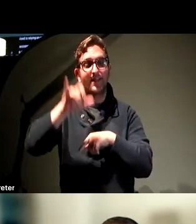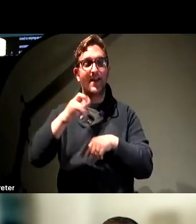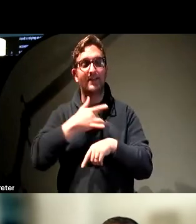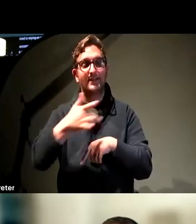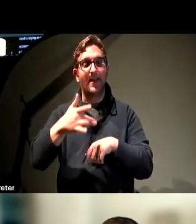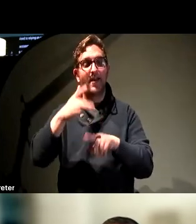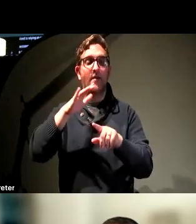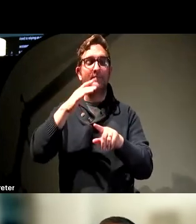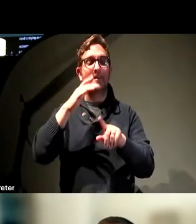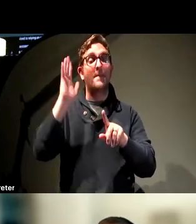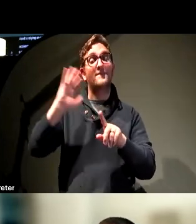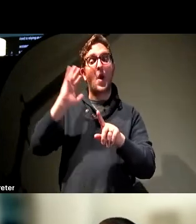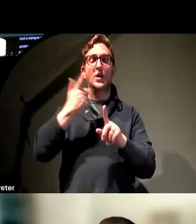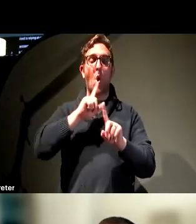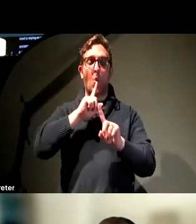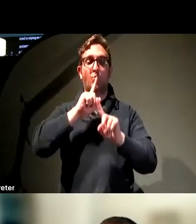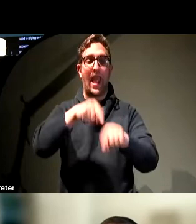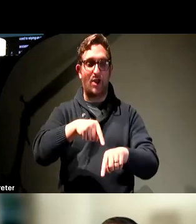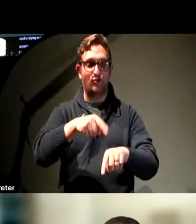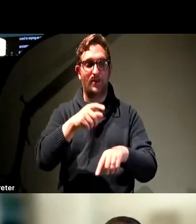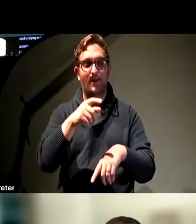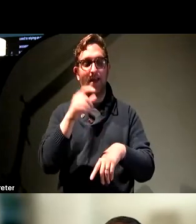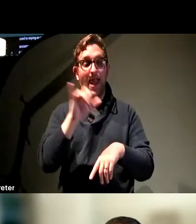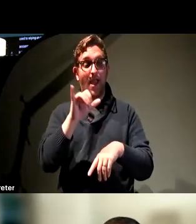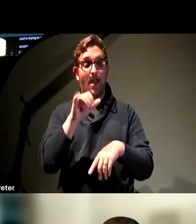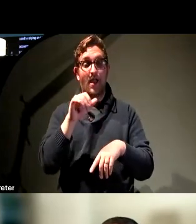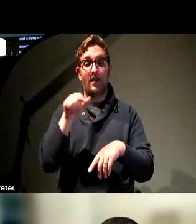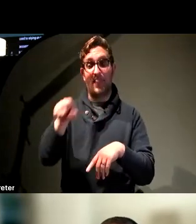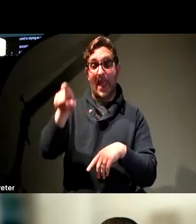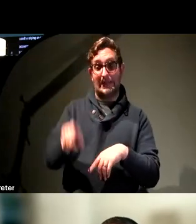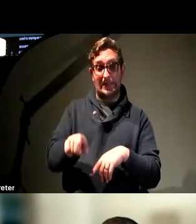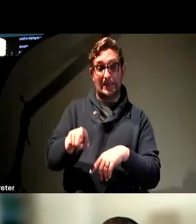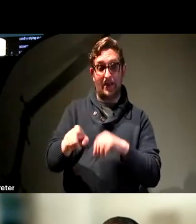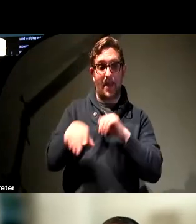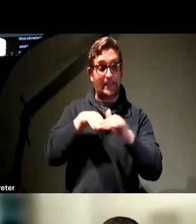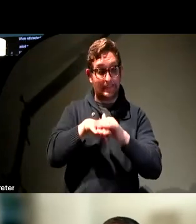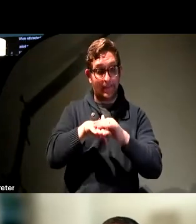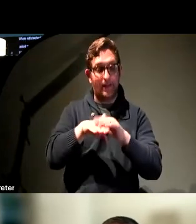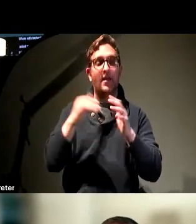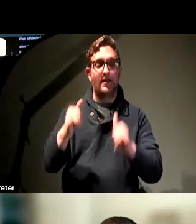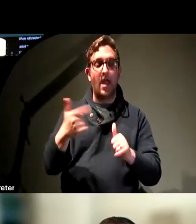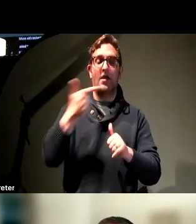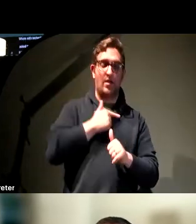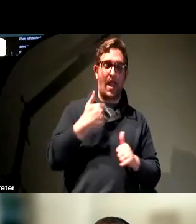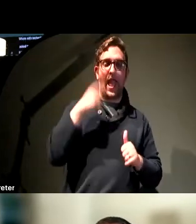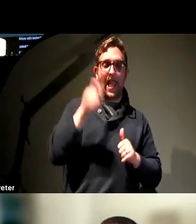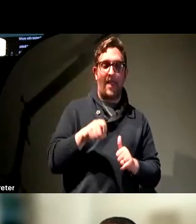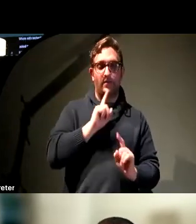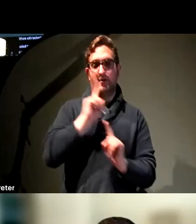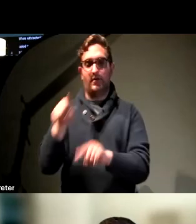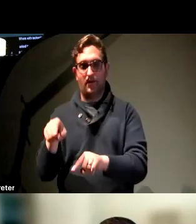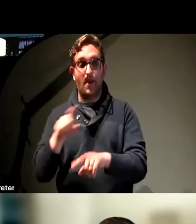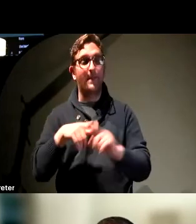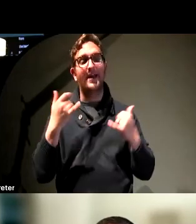account for this from the beginning, account for accessibility from the start, and not rely on reacting